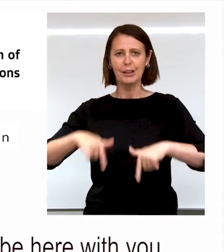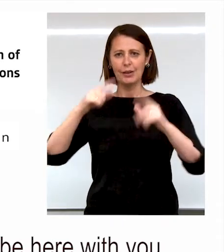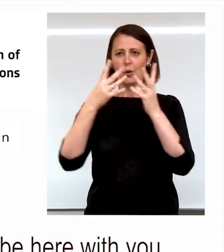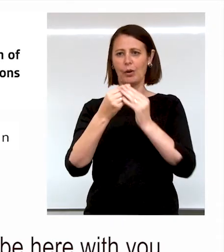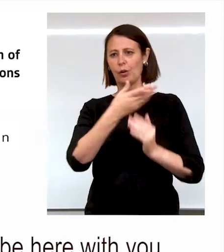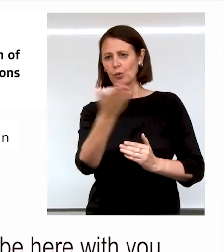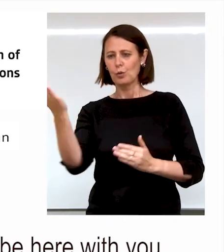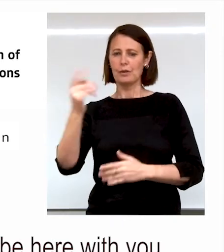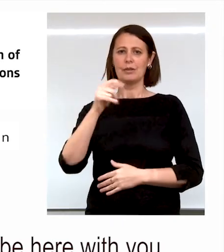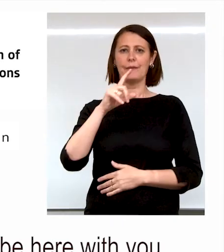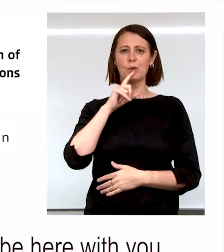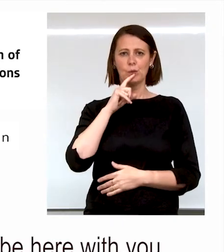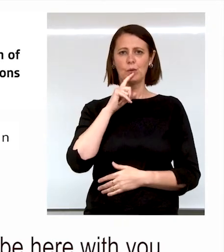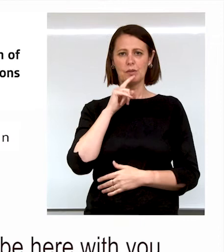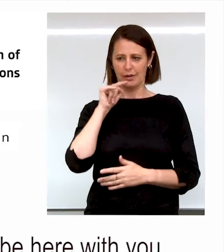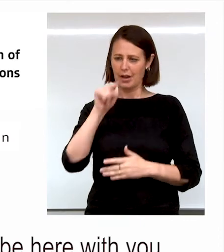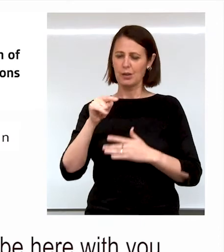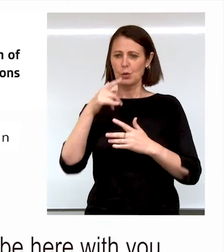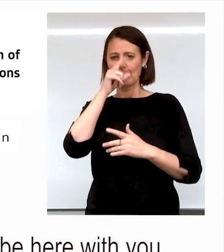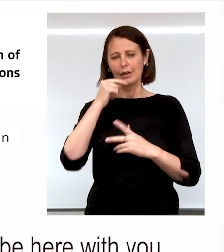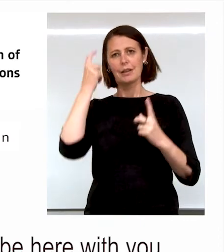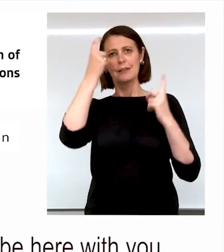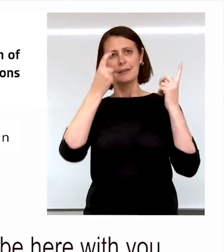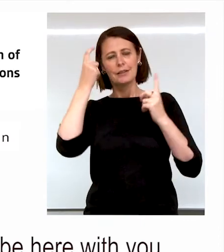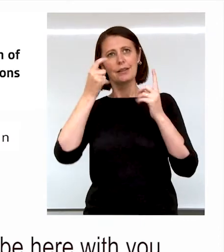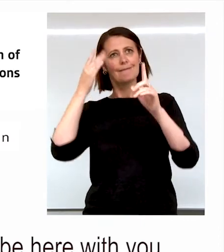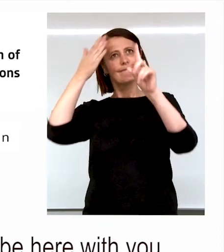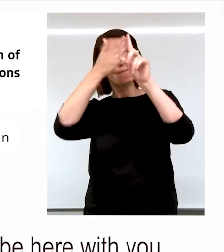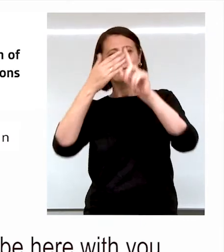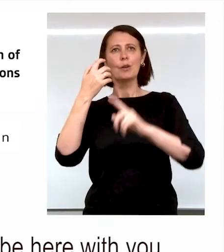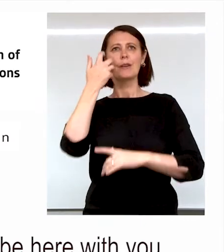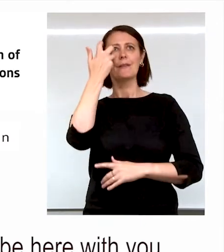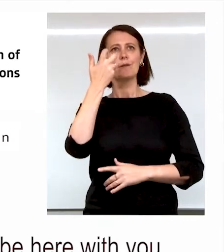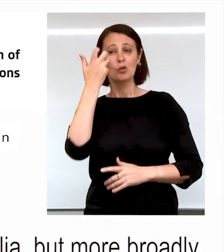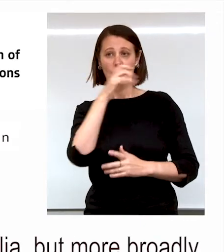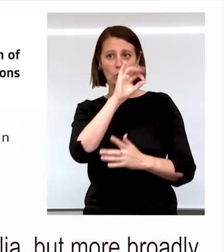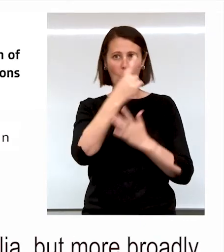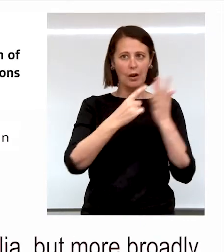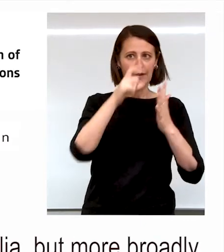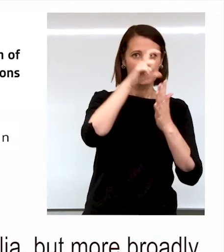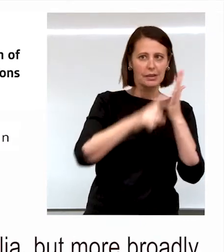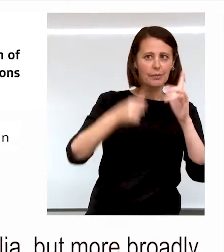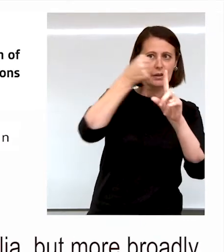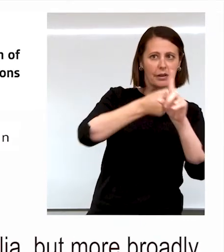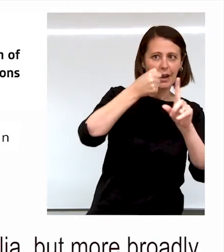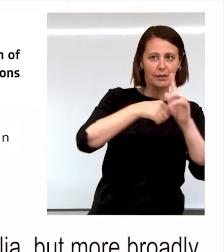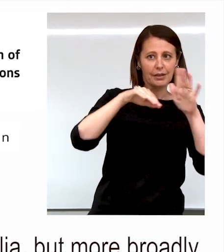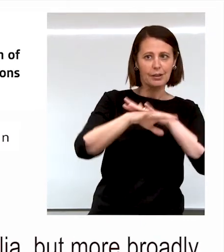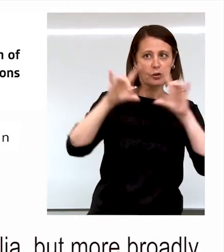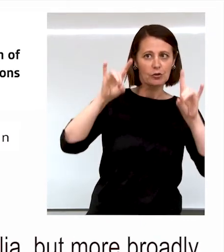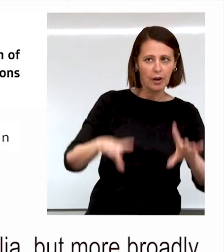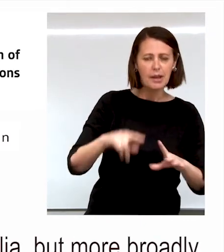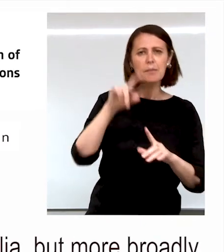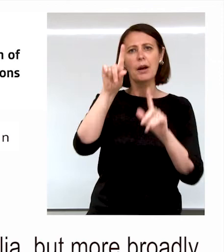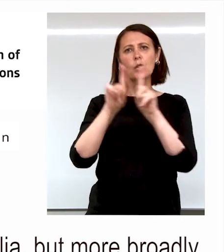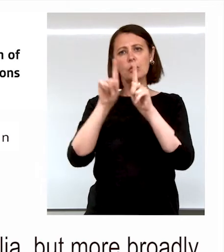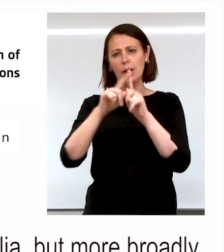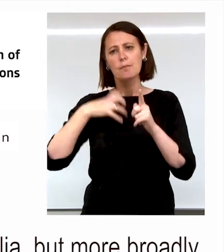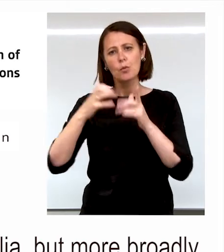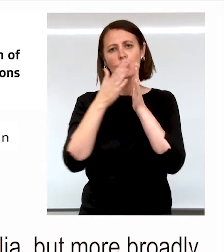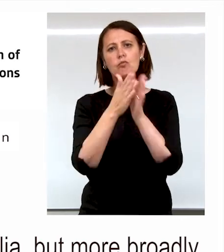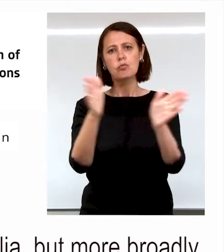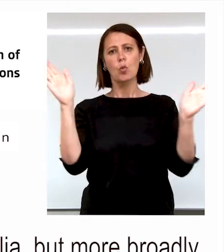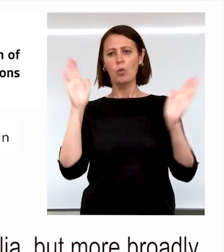you this afternoon as we consider the future not only of disability advocacy in Australia but more